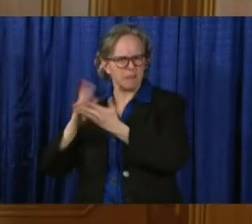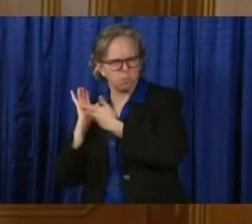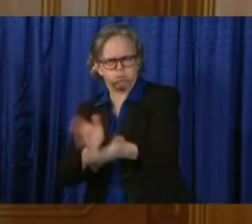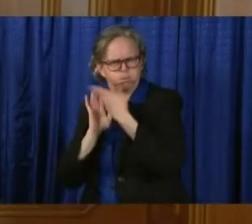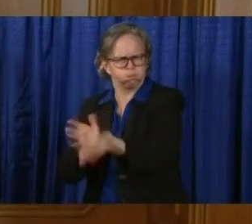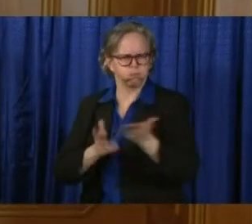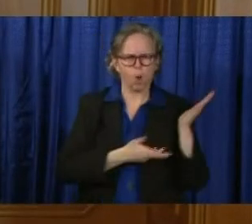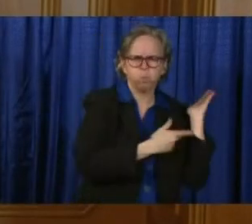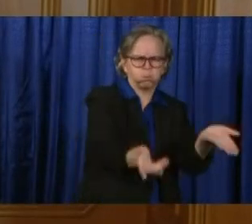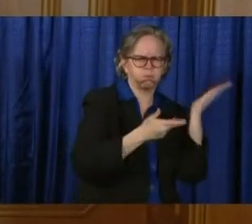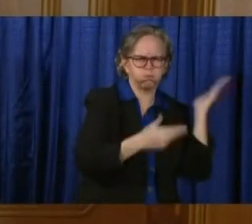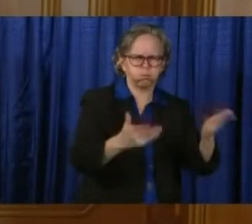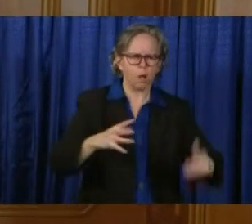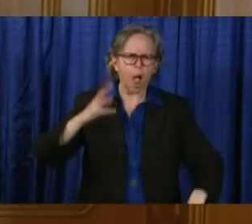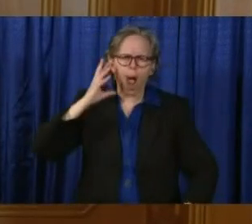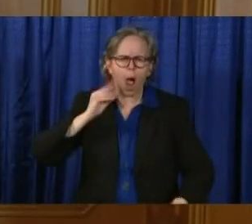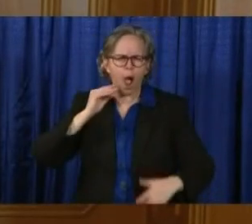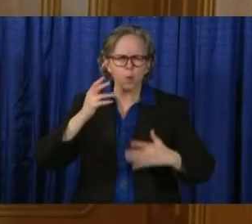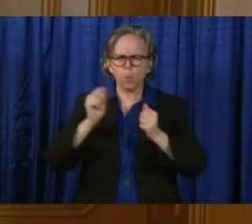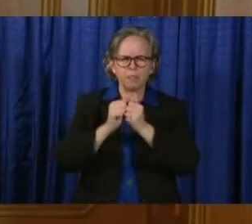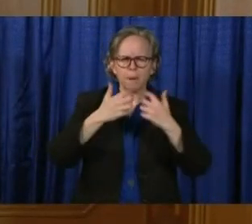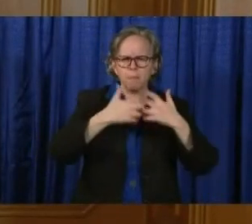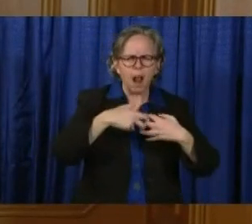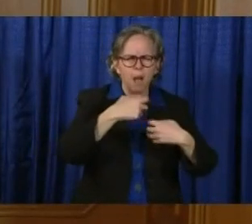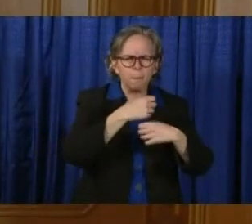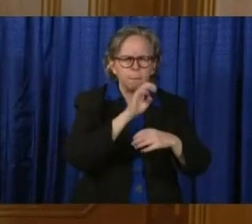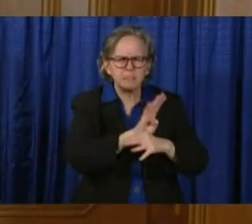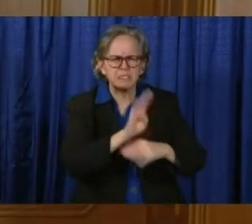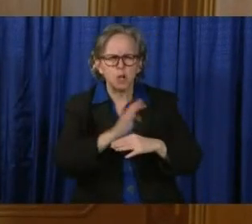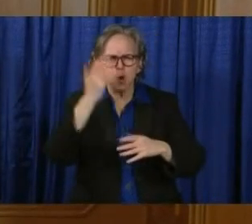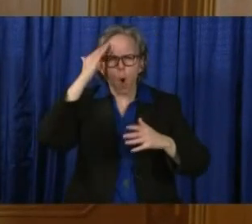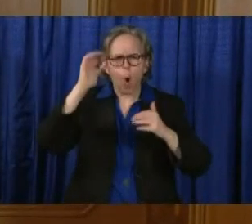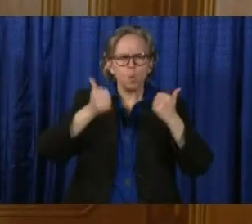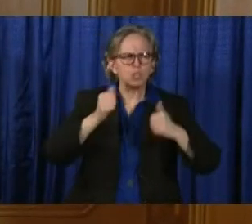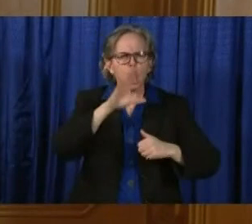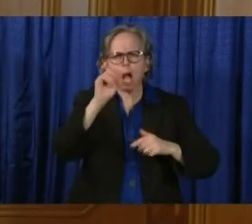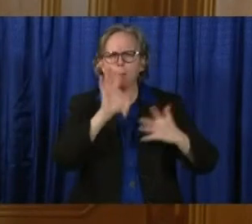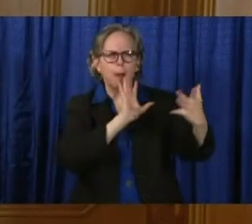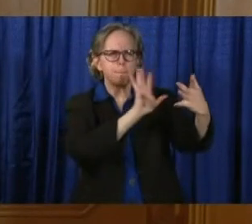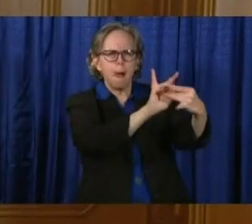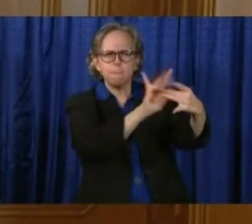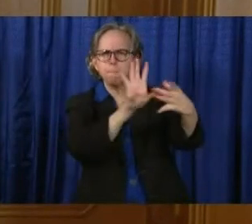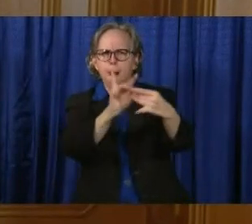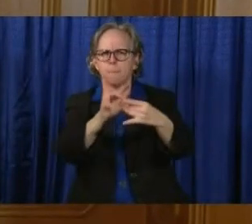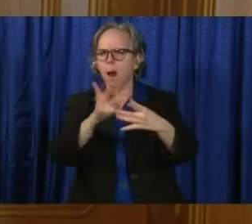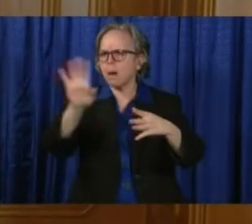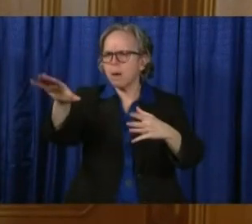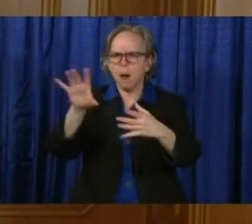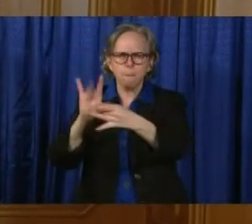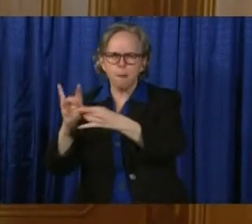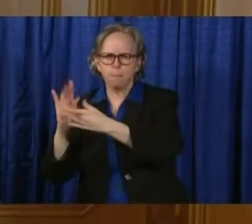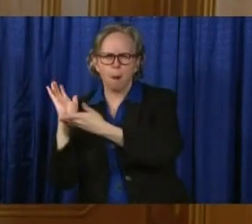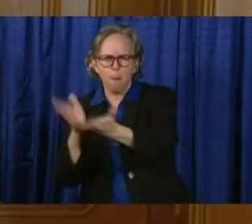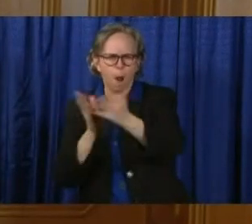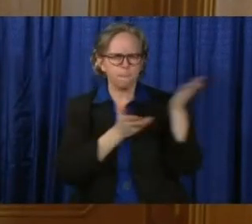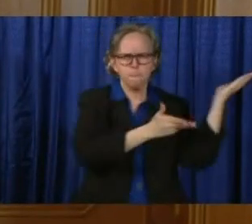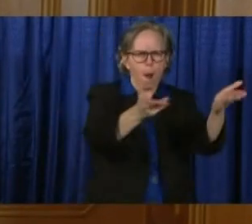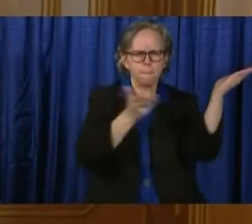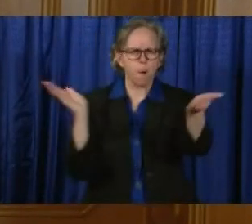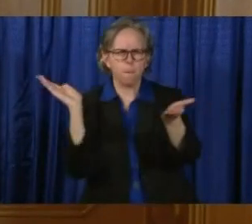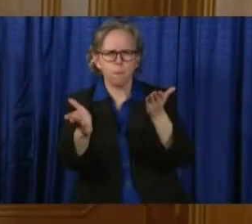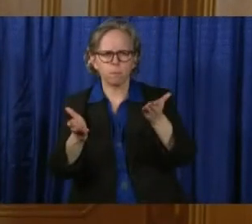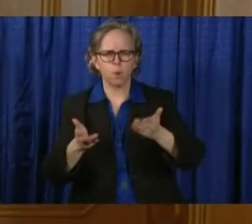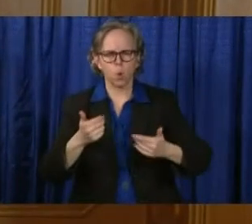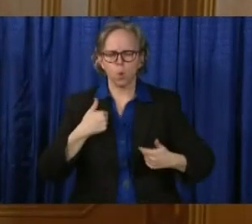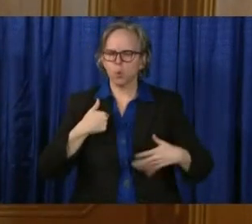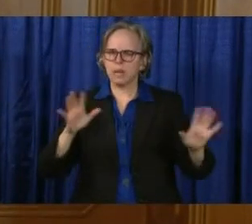know what different companies can bring to the table, and they're taking that expertise, and we're utilizing it each and every day. The